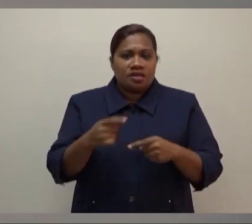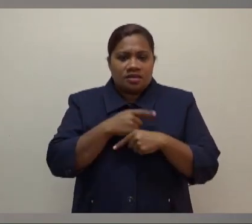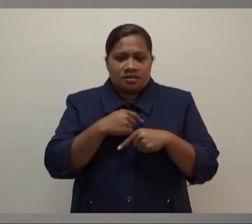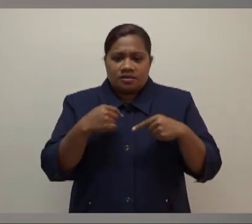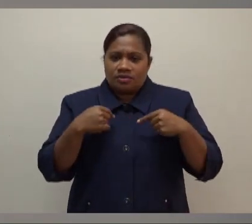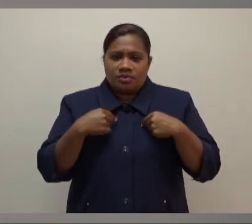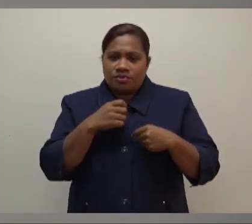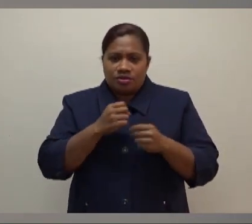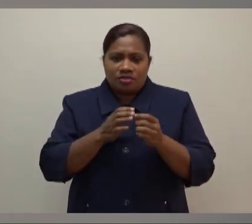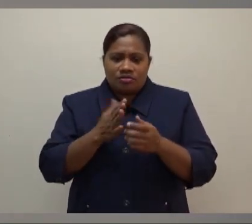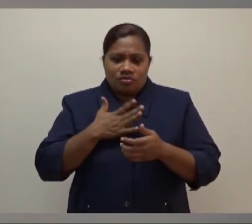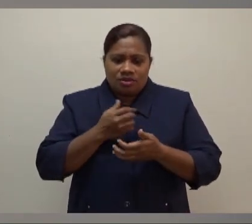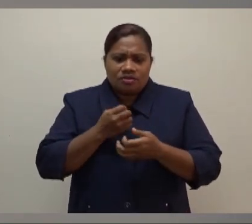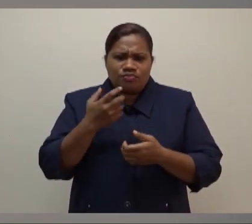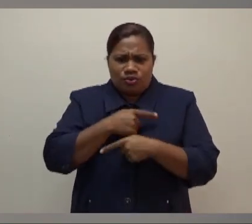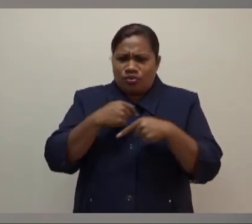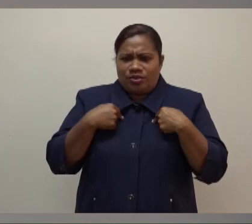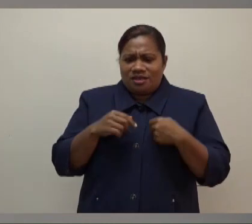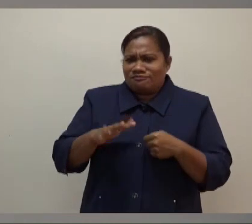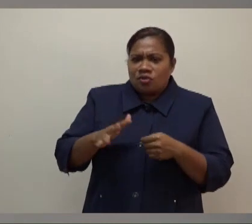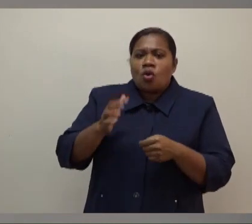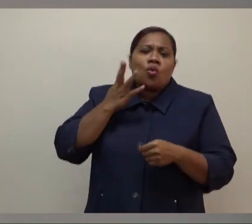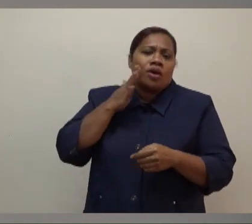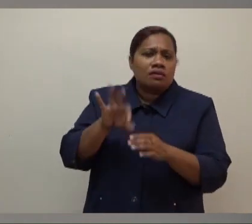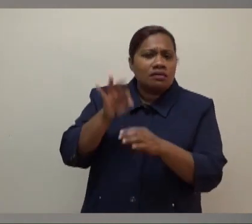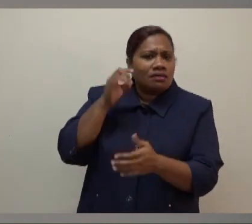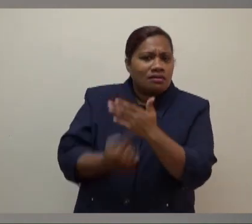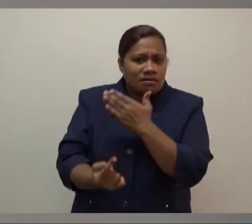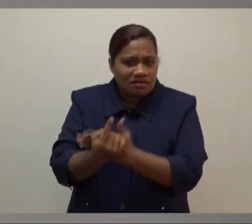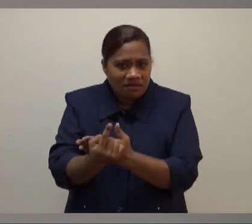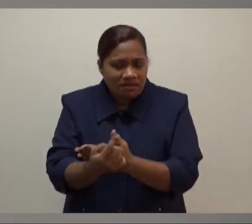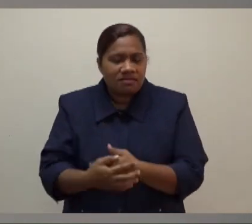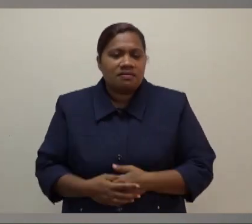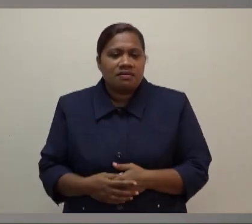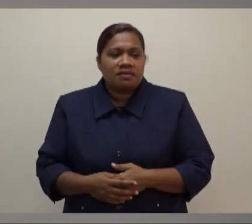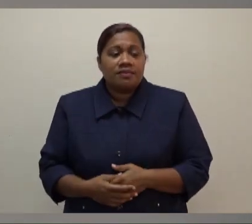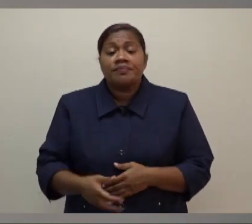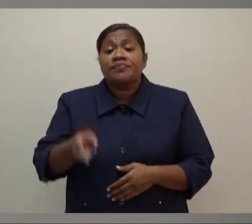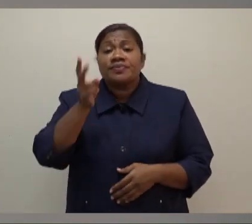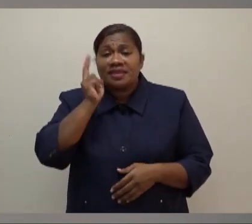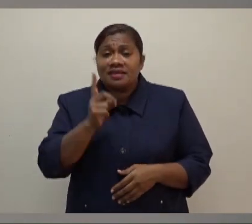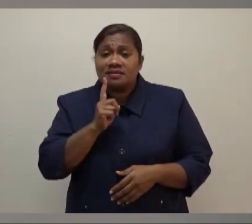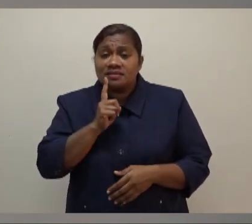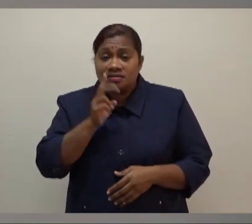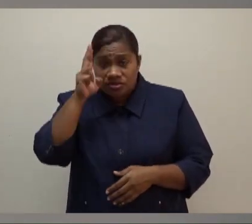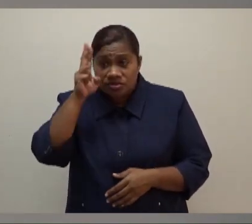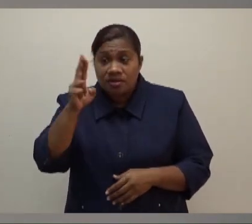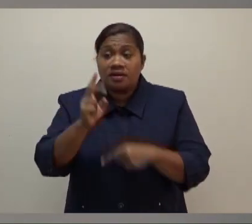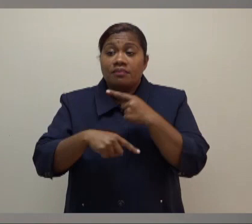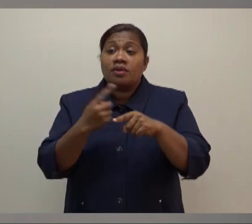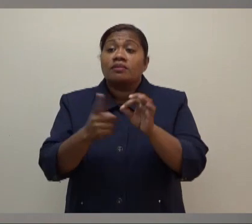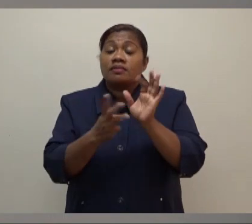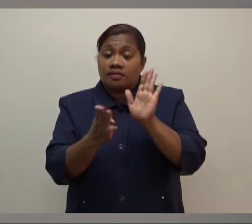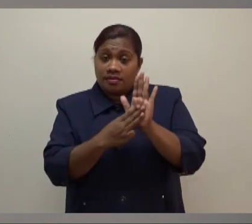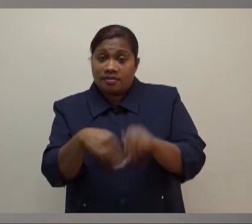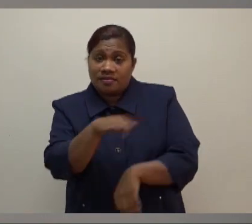date the election will be held on. So, with regards to the Prime Minister again, you said that he had gone away for medical treatment